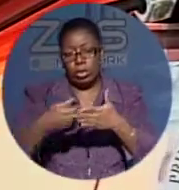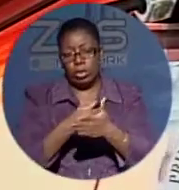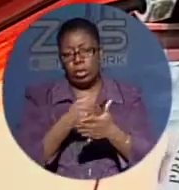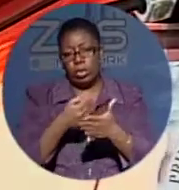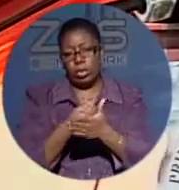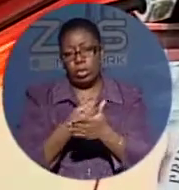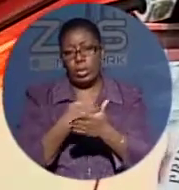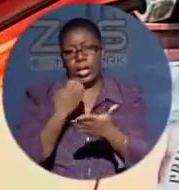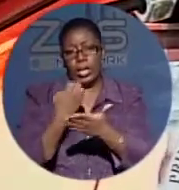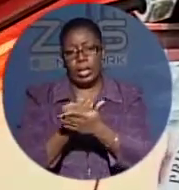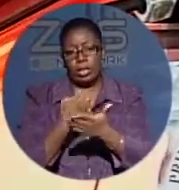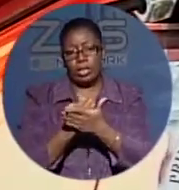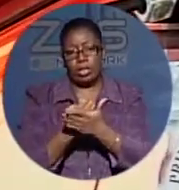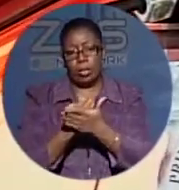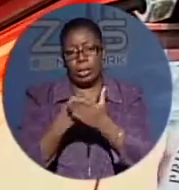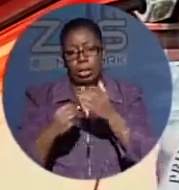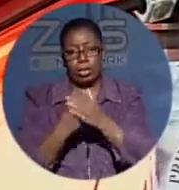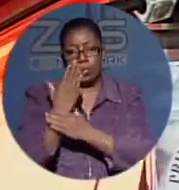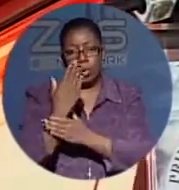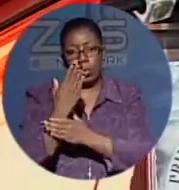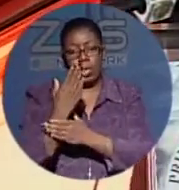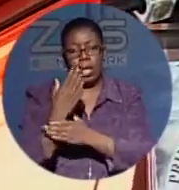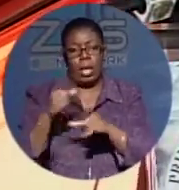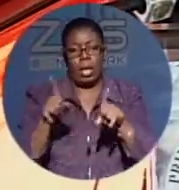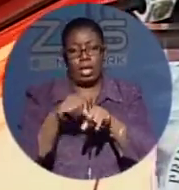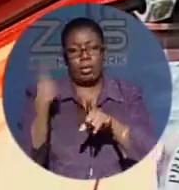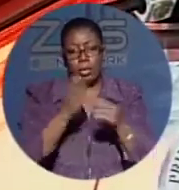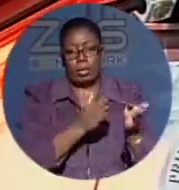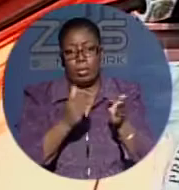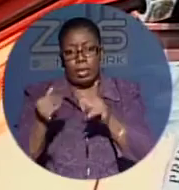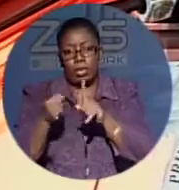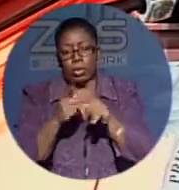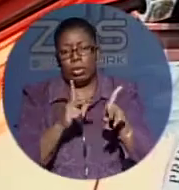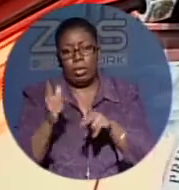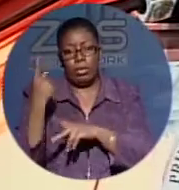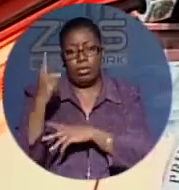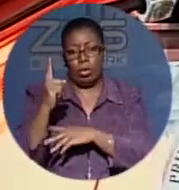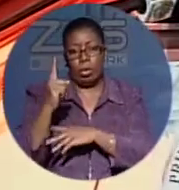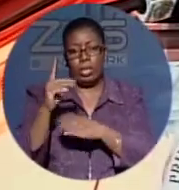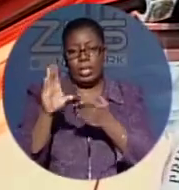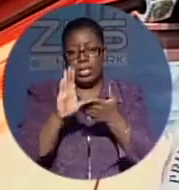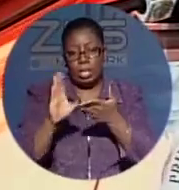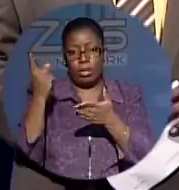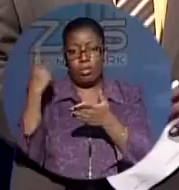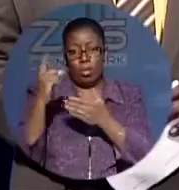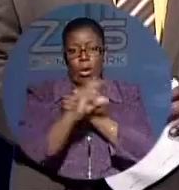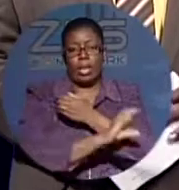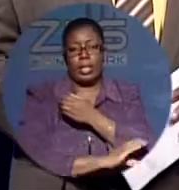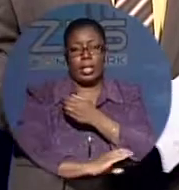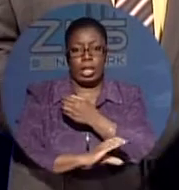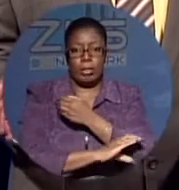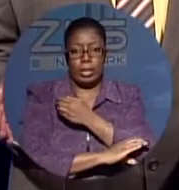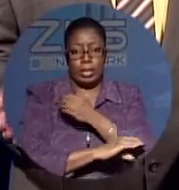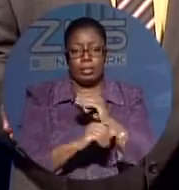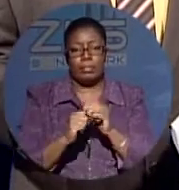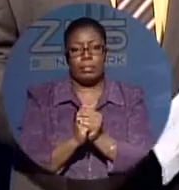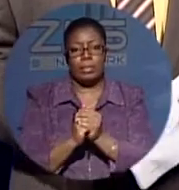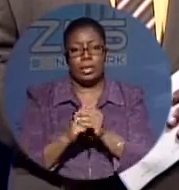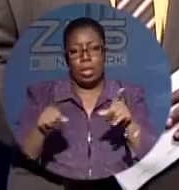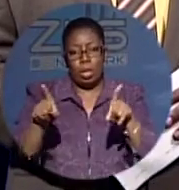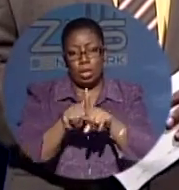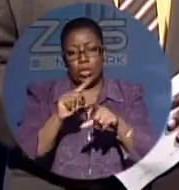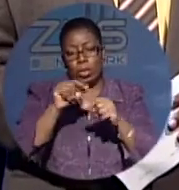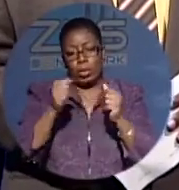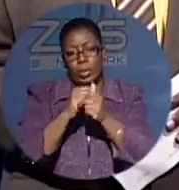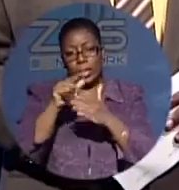pillar, growth, as we prepare to become the referral center of the Caribbean. Again, is Shanique, along with